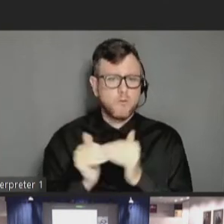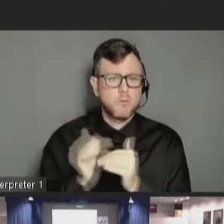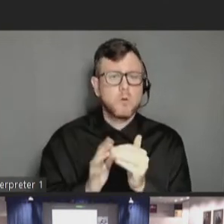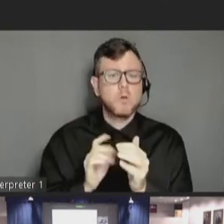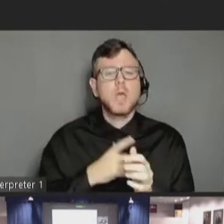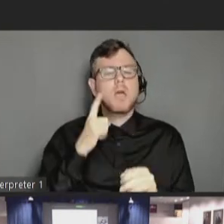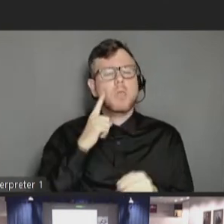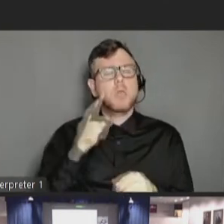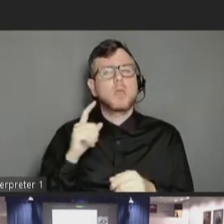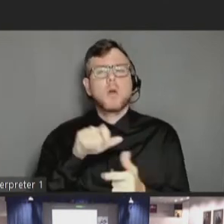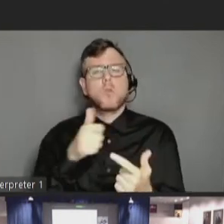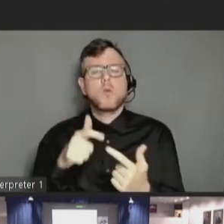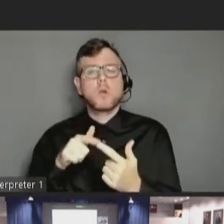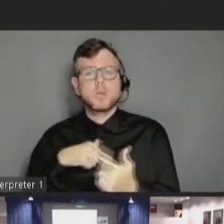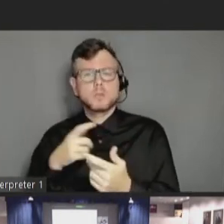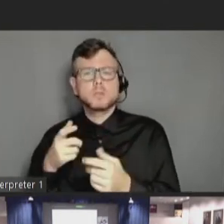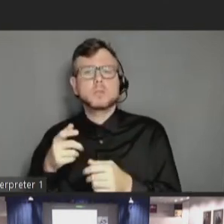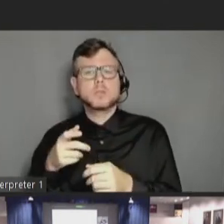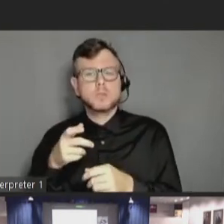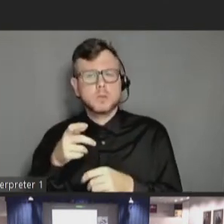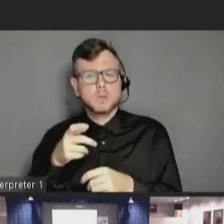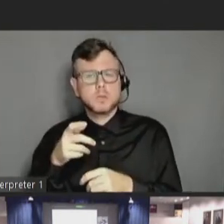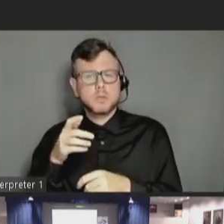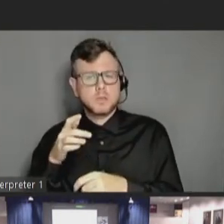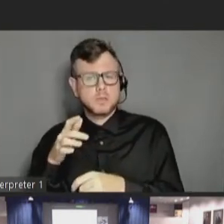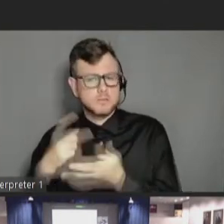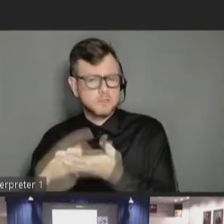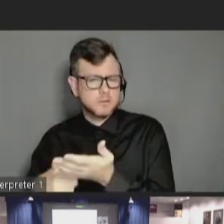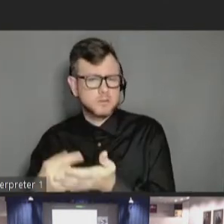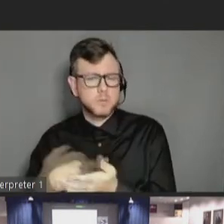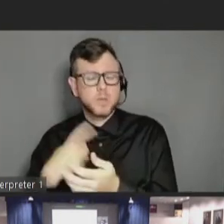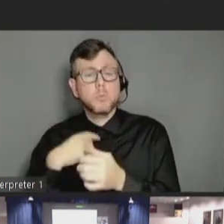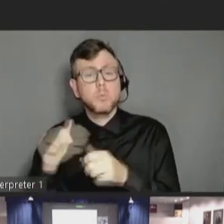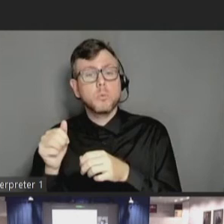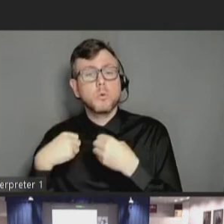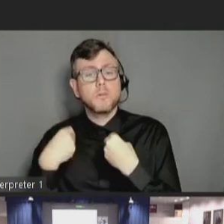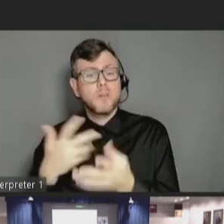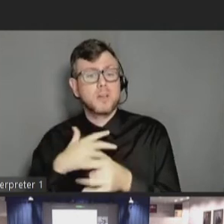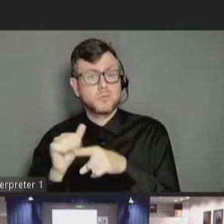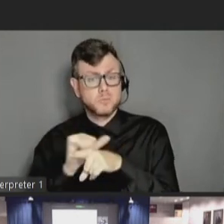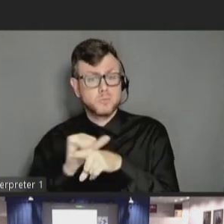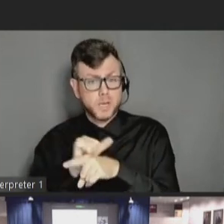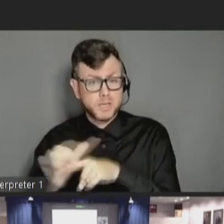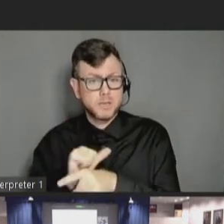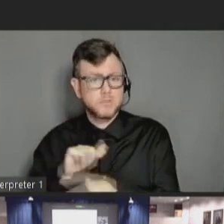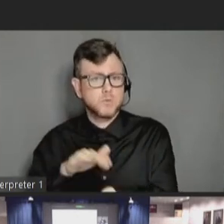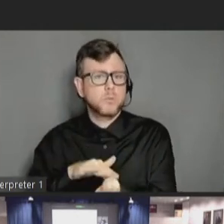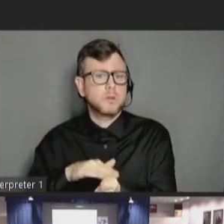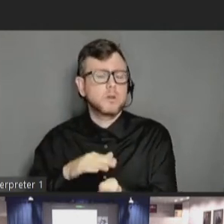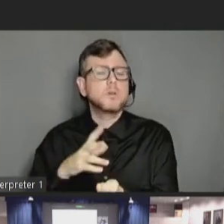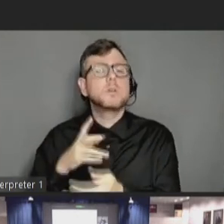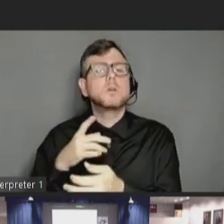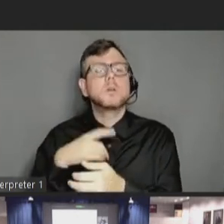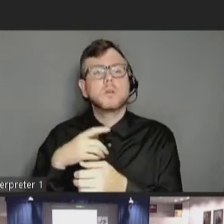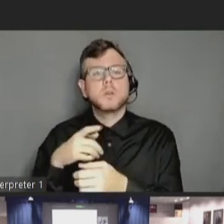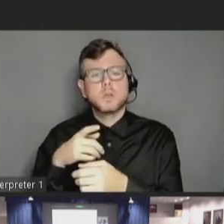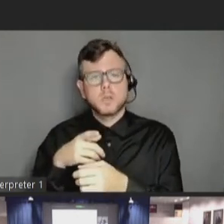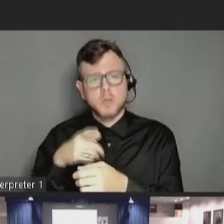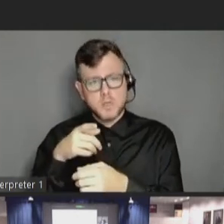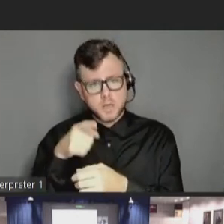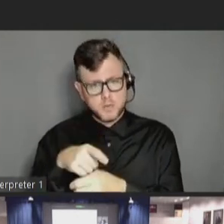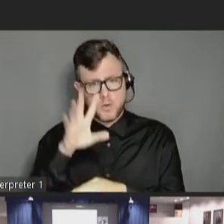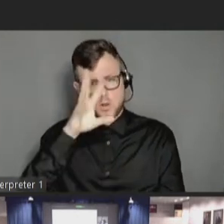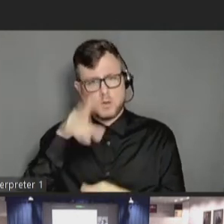some ways, but I think we need a concerted effort to really provide training to providers, just like the Autism Society has done,